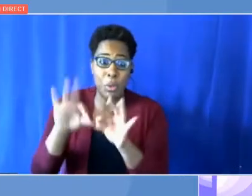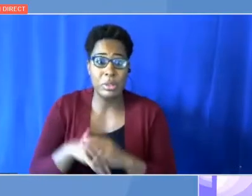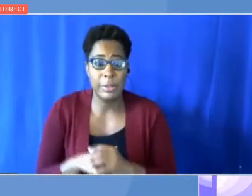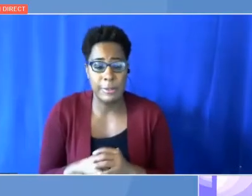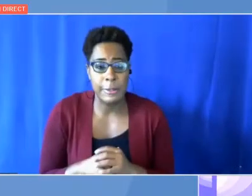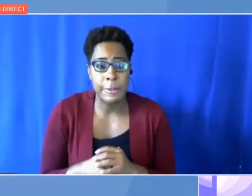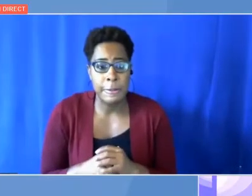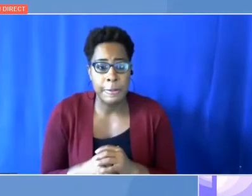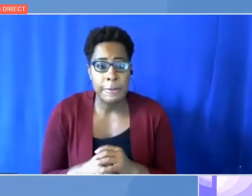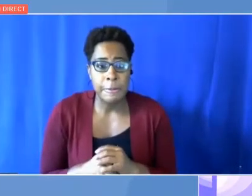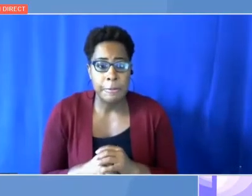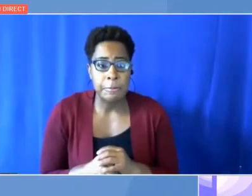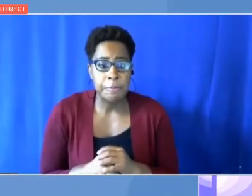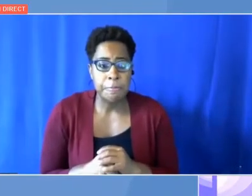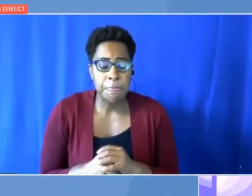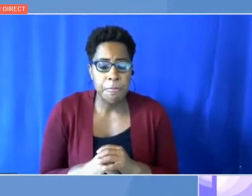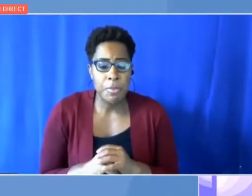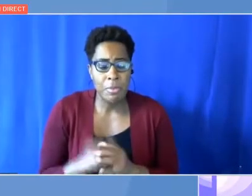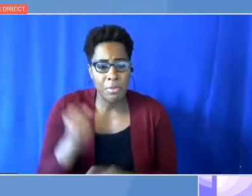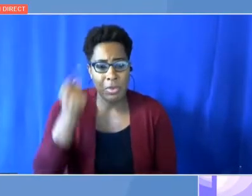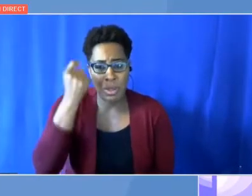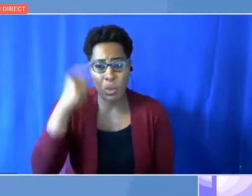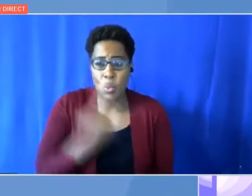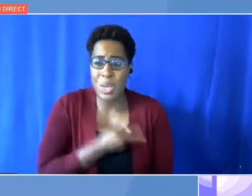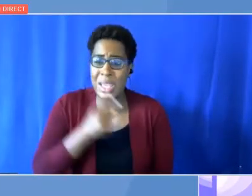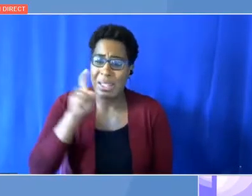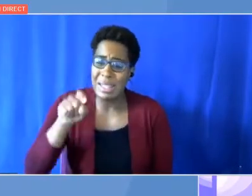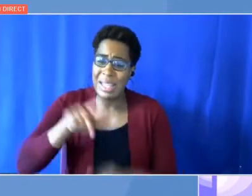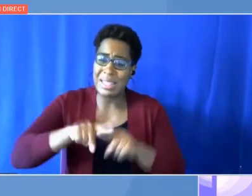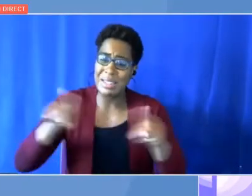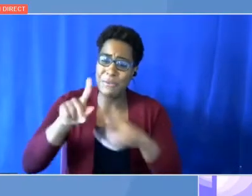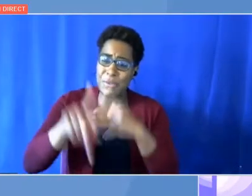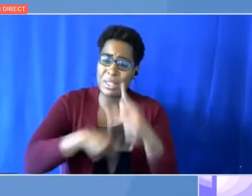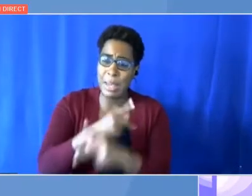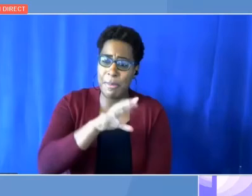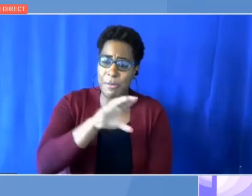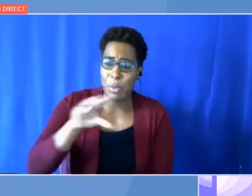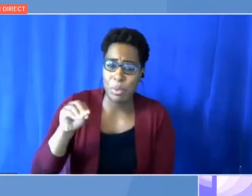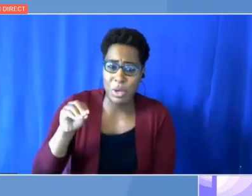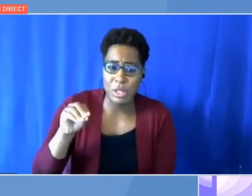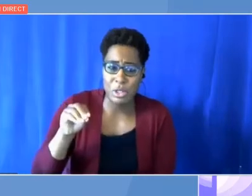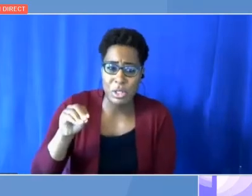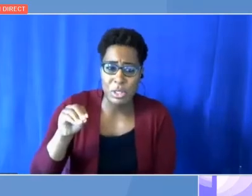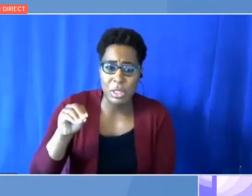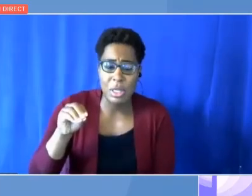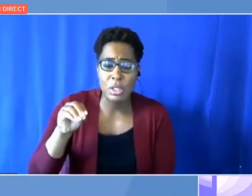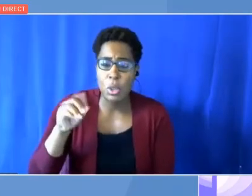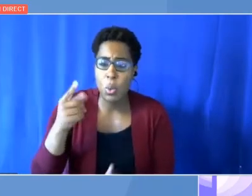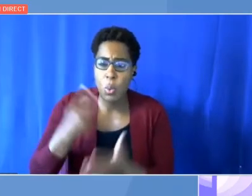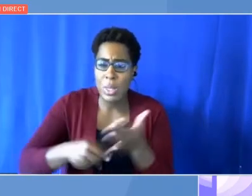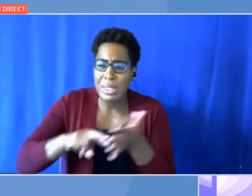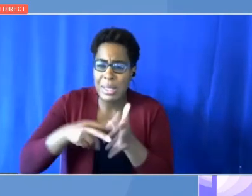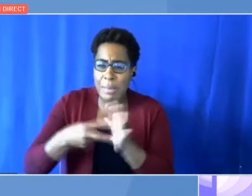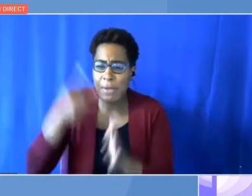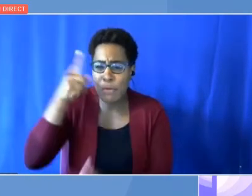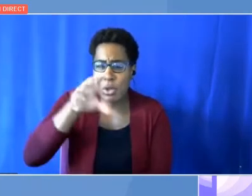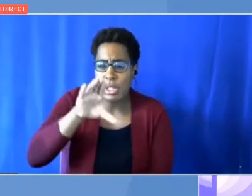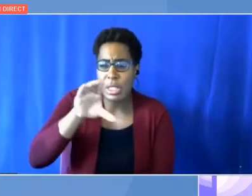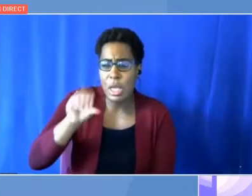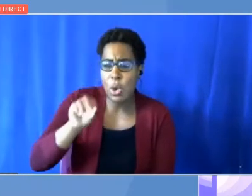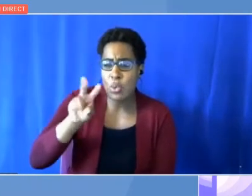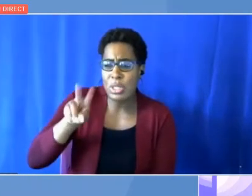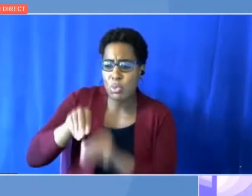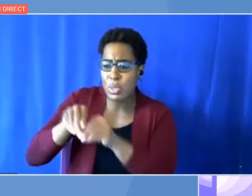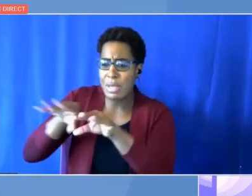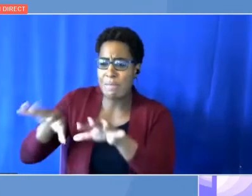But we need a different kind of cooperation. What does it mean to mitigate CO2 emissions in Africa? The question is